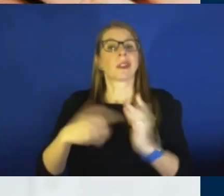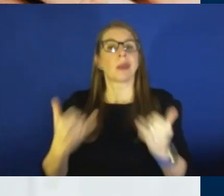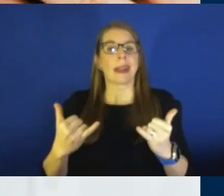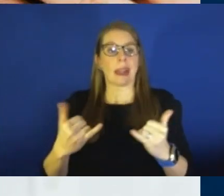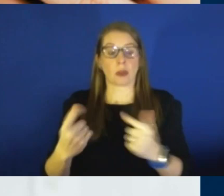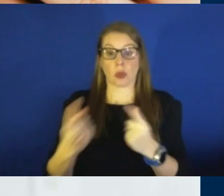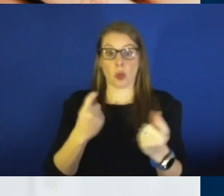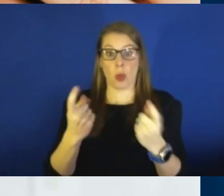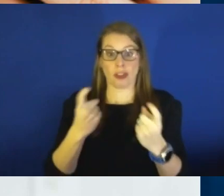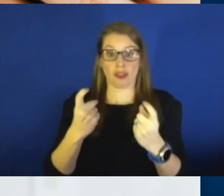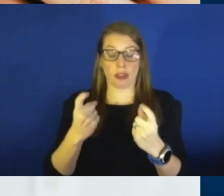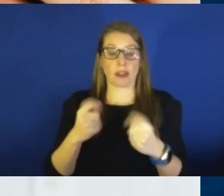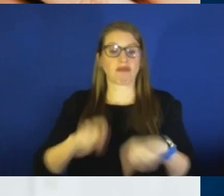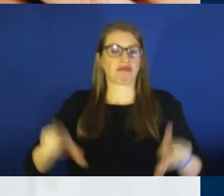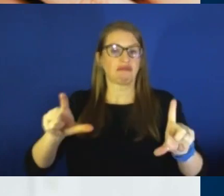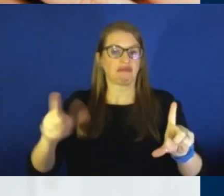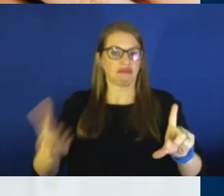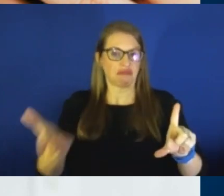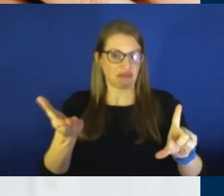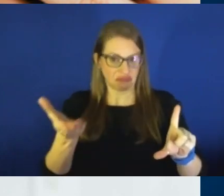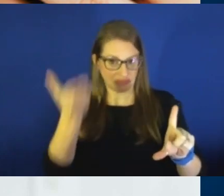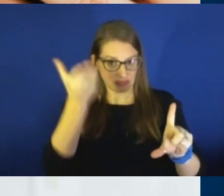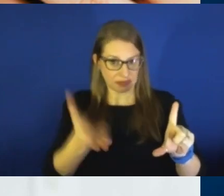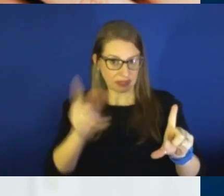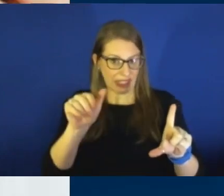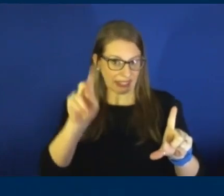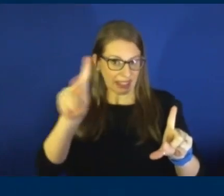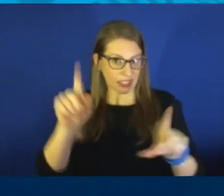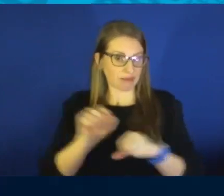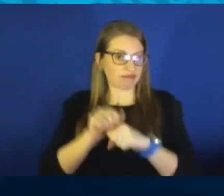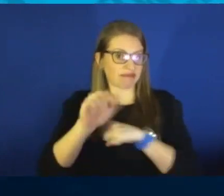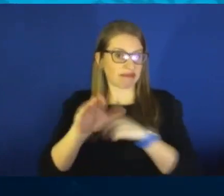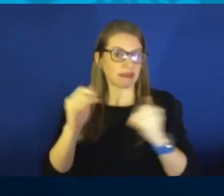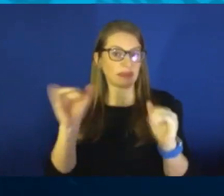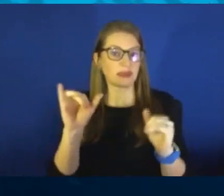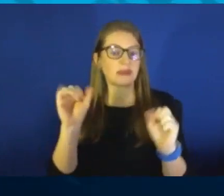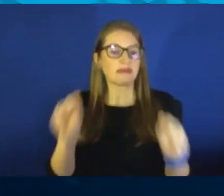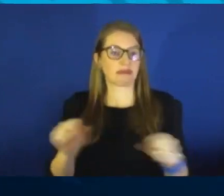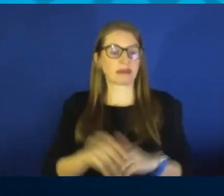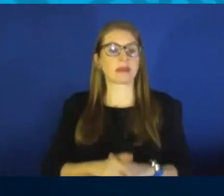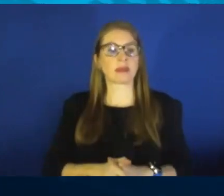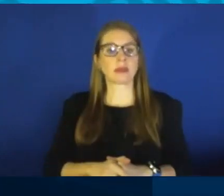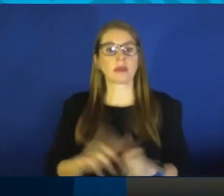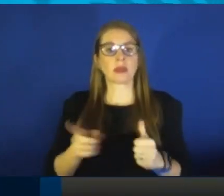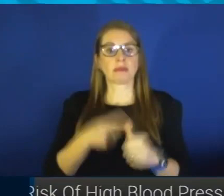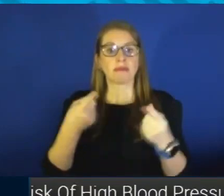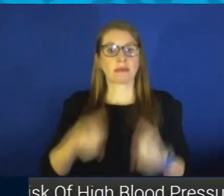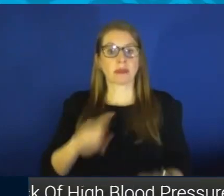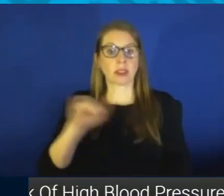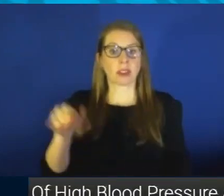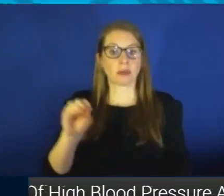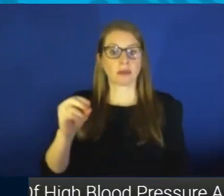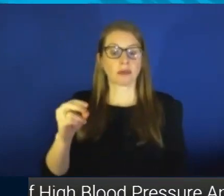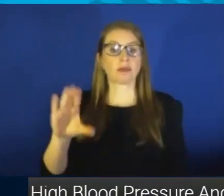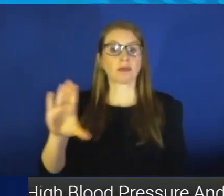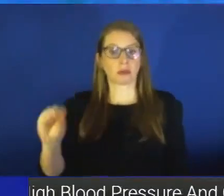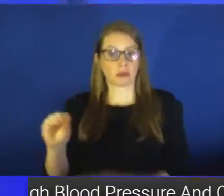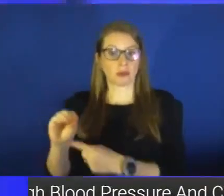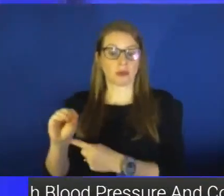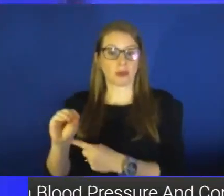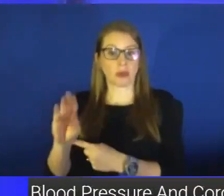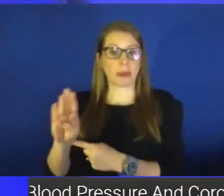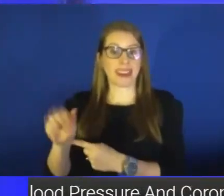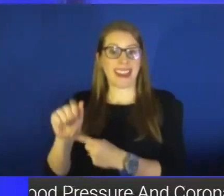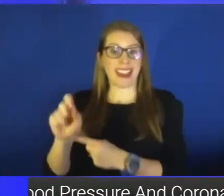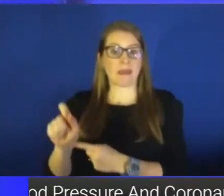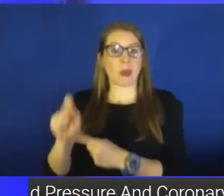Network. You can find links right there on your screen. First this morning in Johnson County. Clusters of the COVID-19 variant